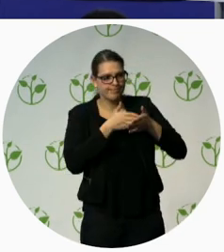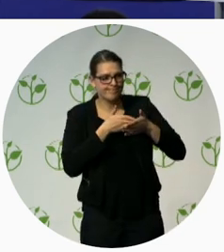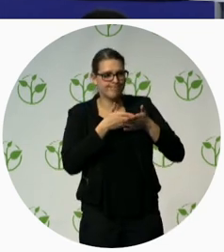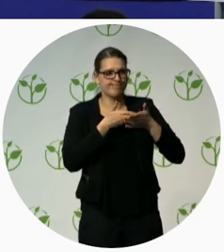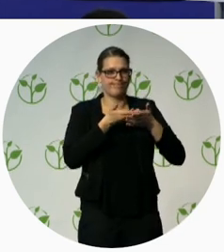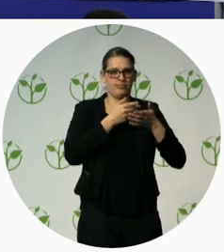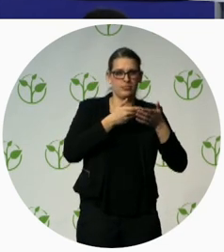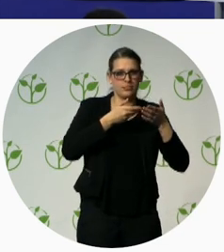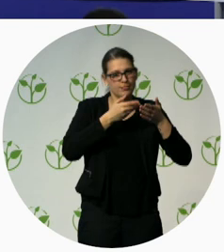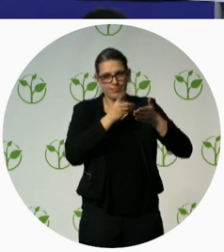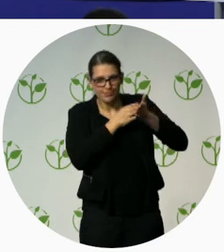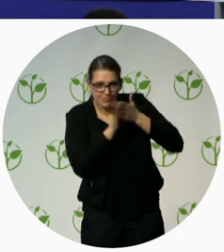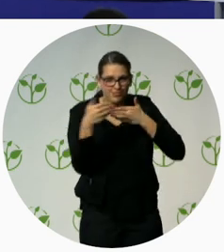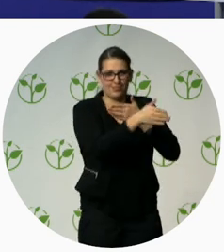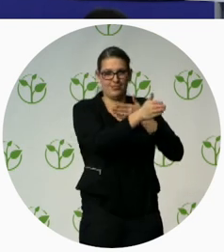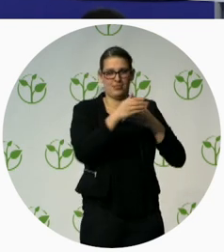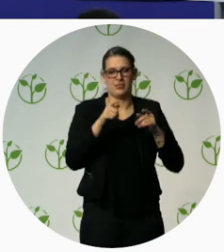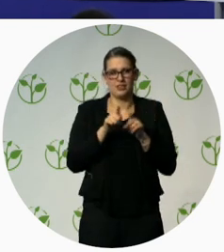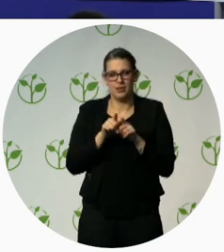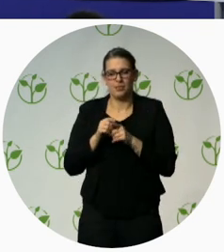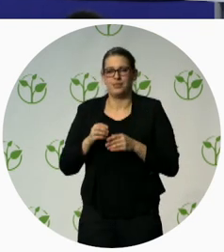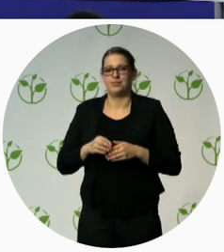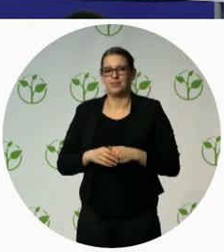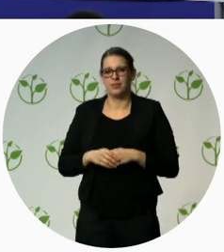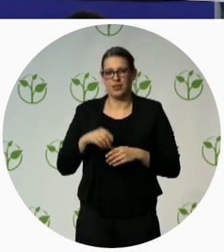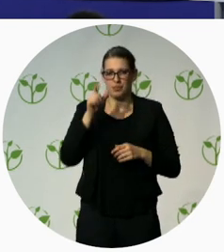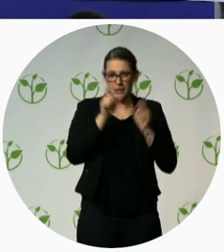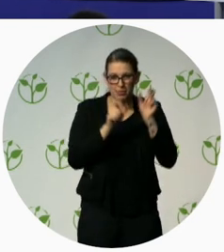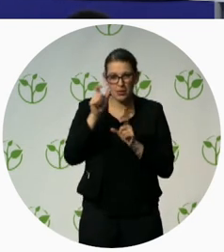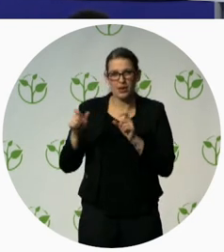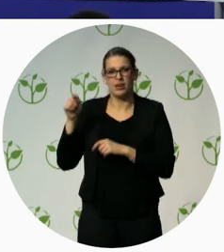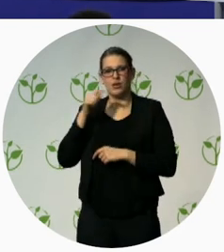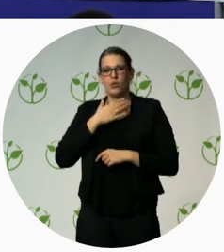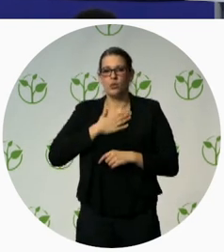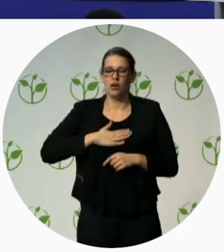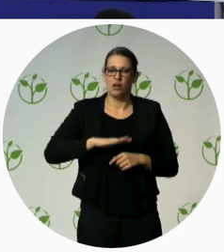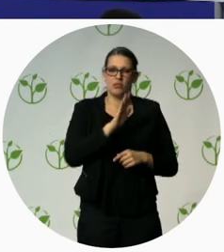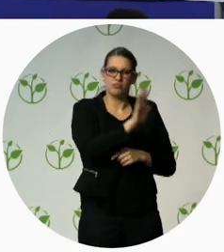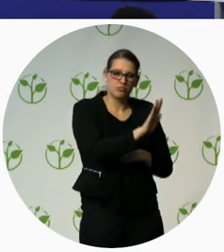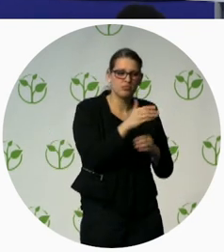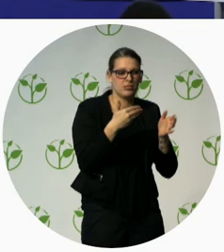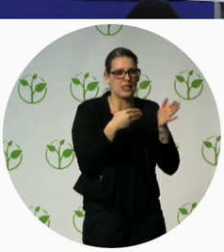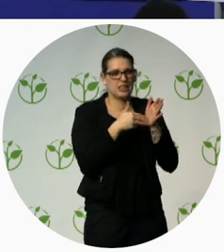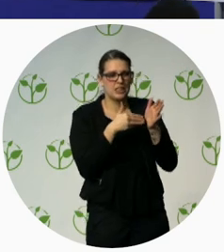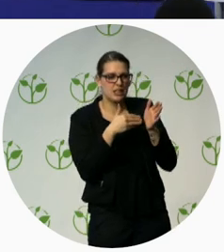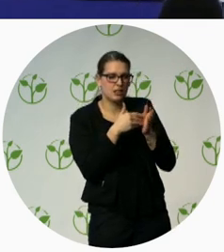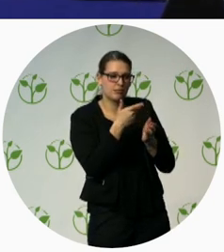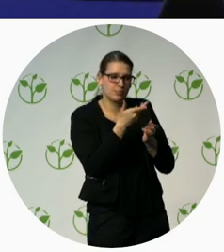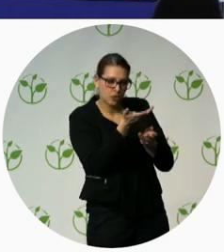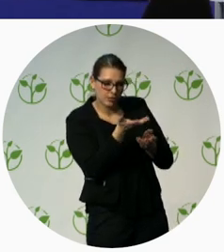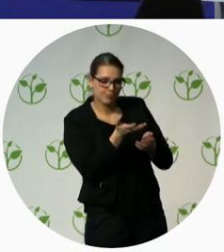Medical Centers the person is put in the center. The needs of the person are the central focus. So,